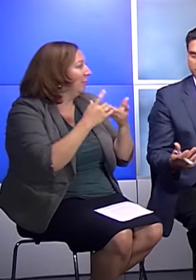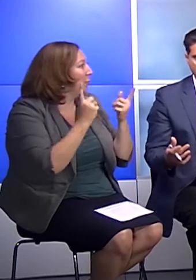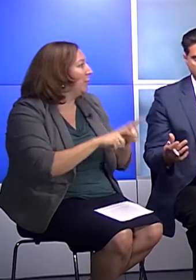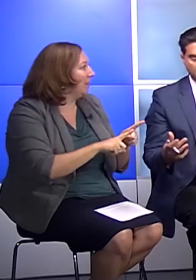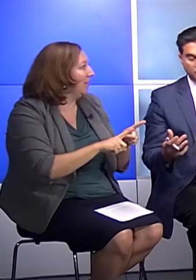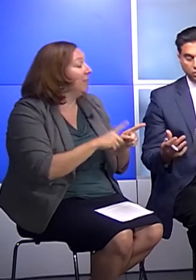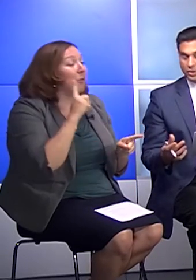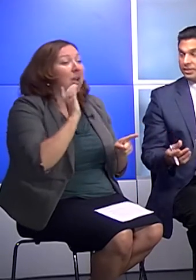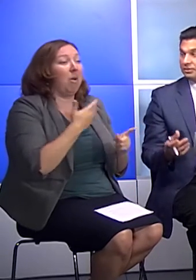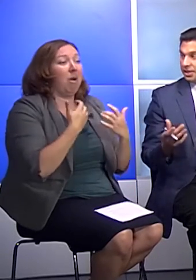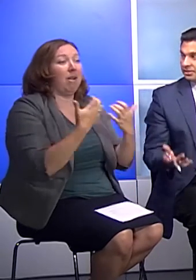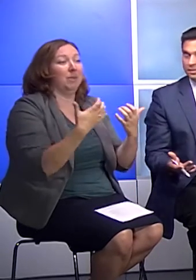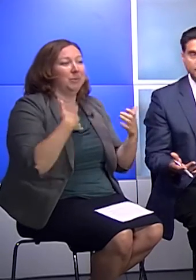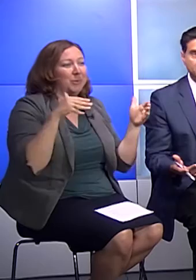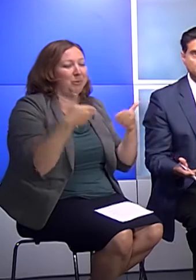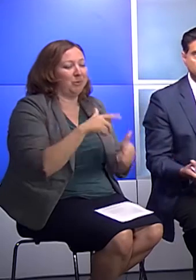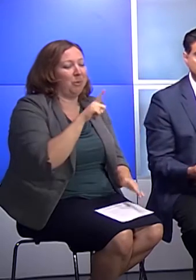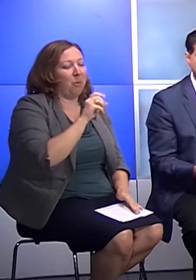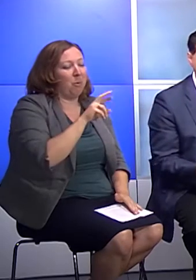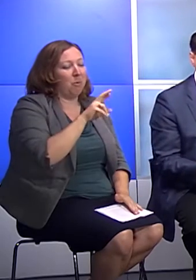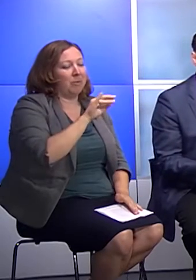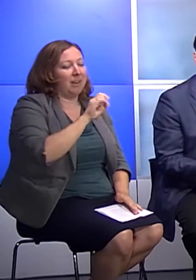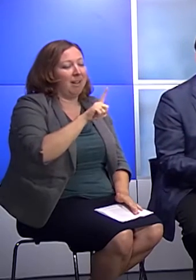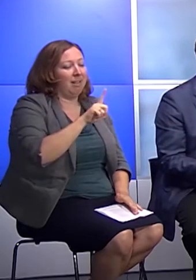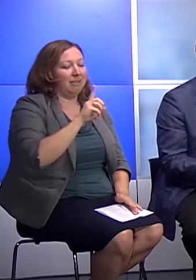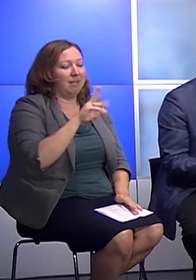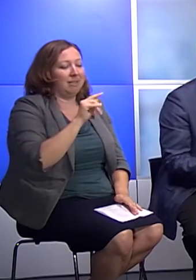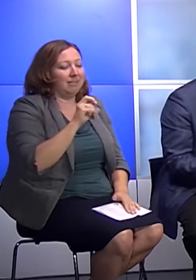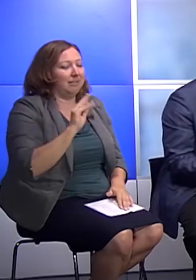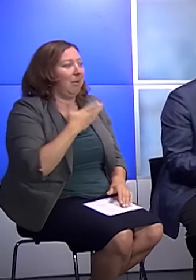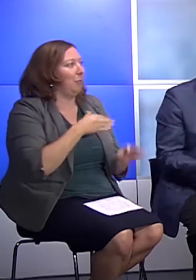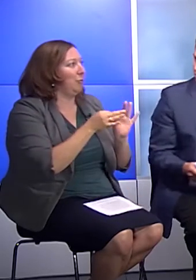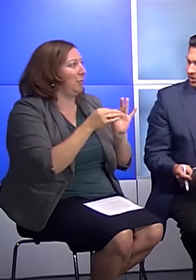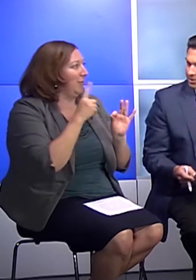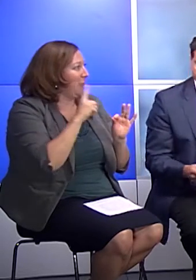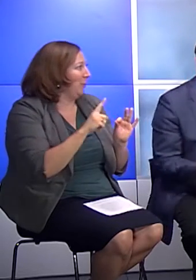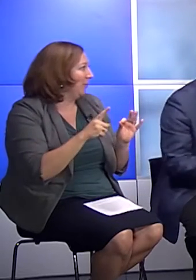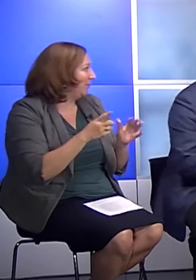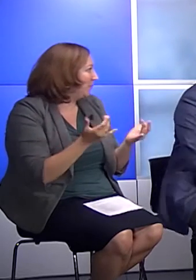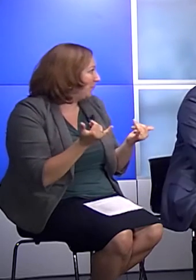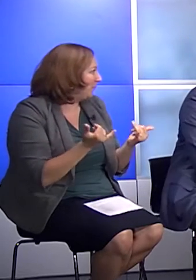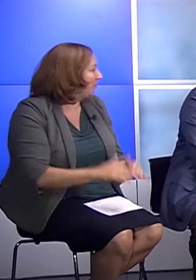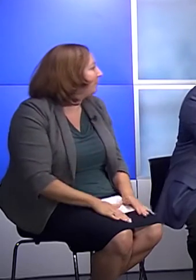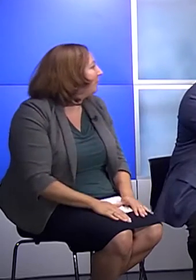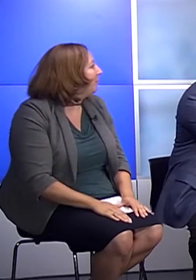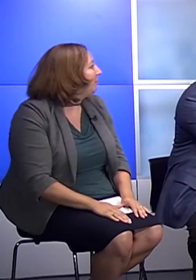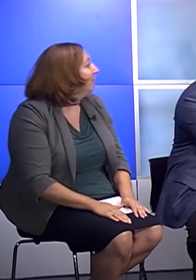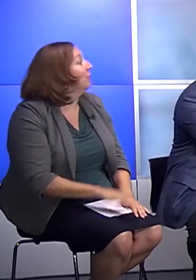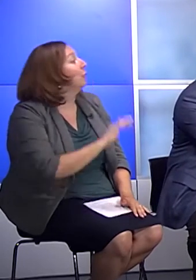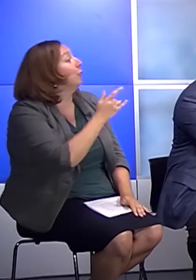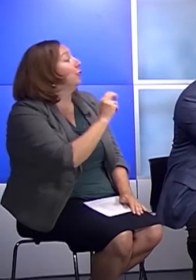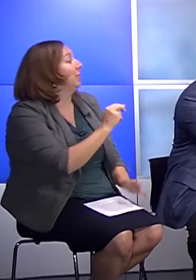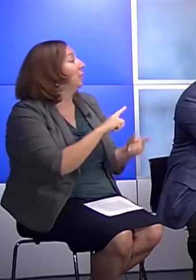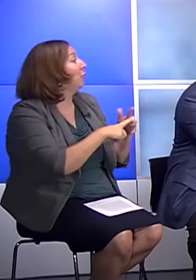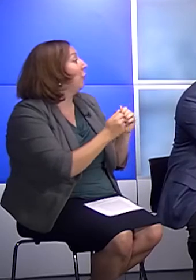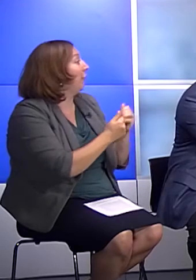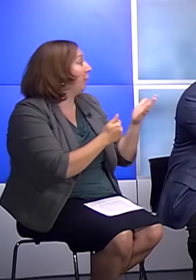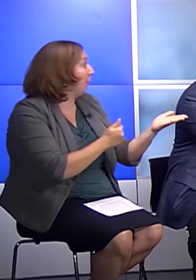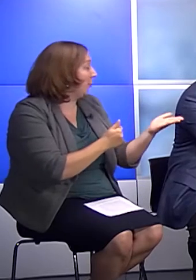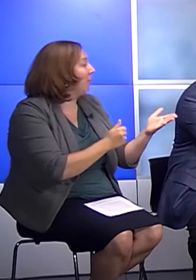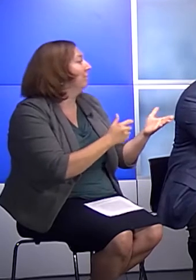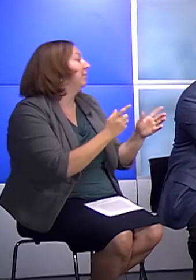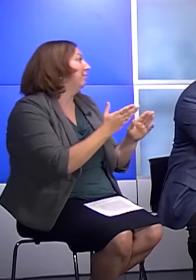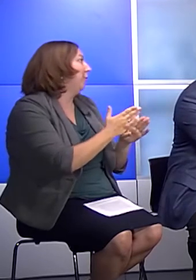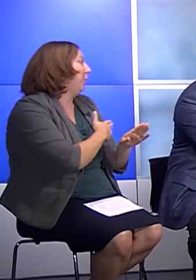introduce L'Oreal Dutton as our interpreter for this segment today. So thanks for being here. Christian, want to start with you. Before I do, I want to